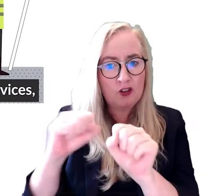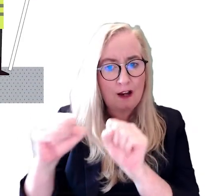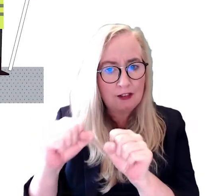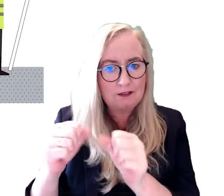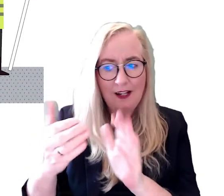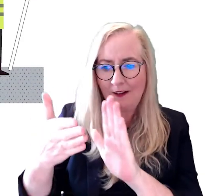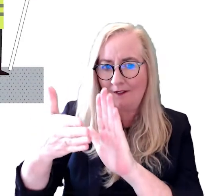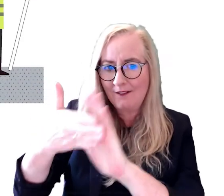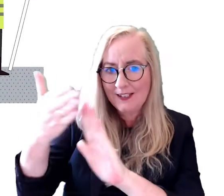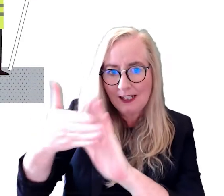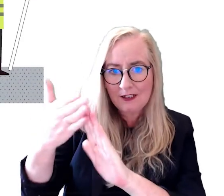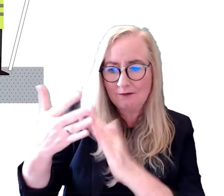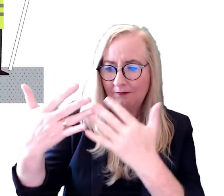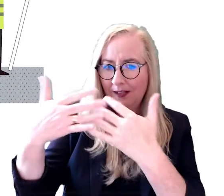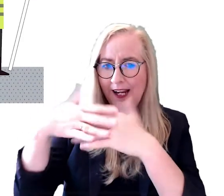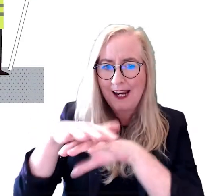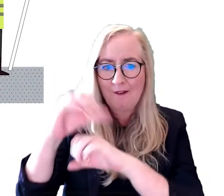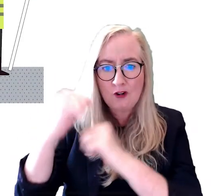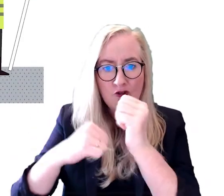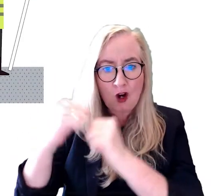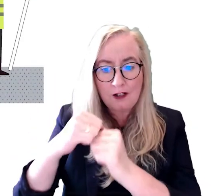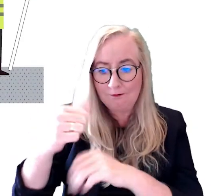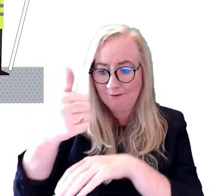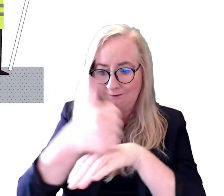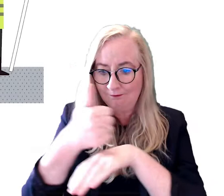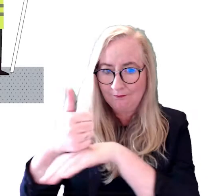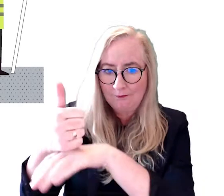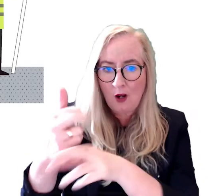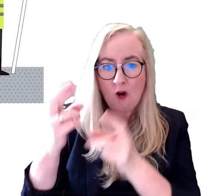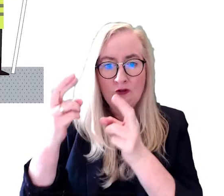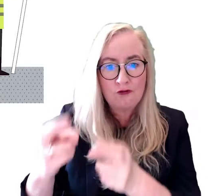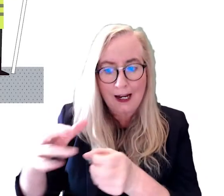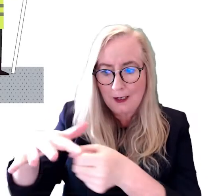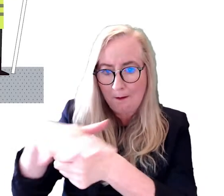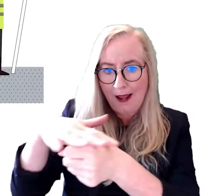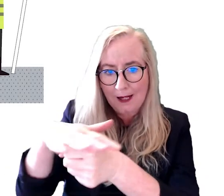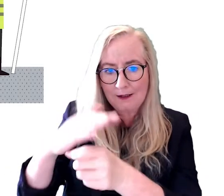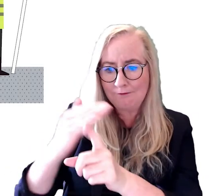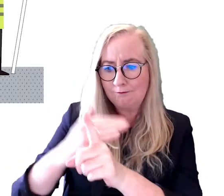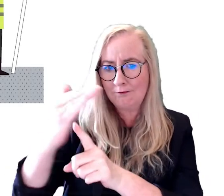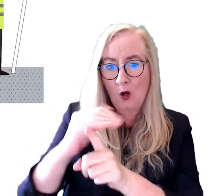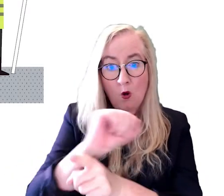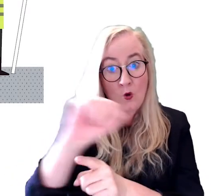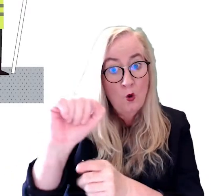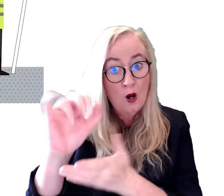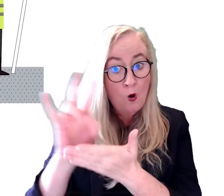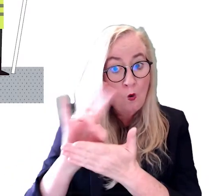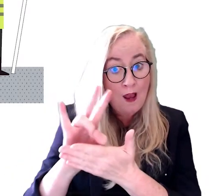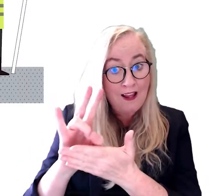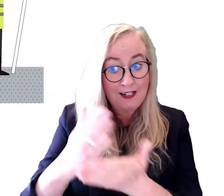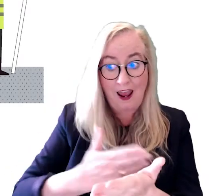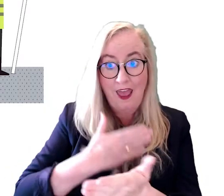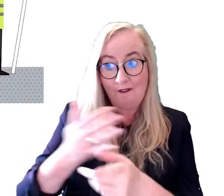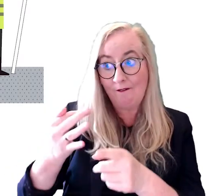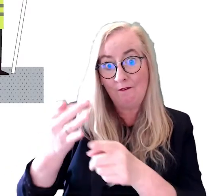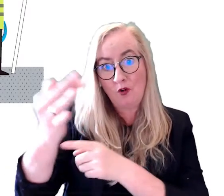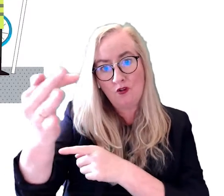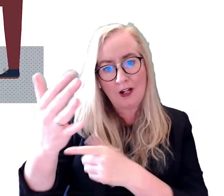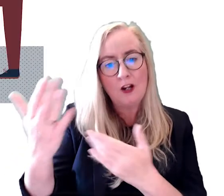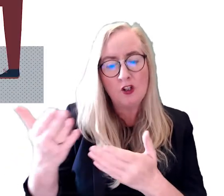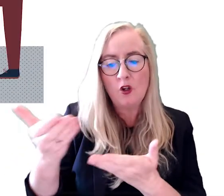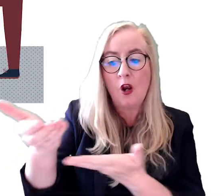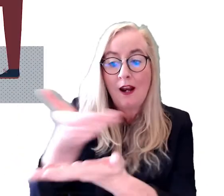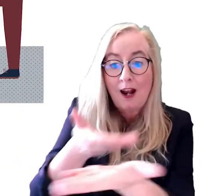services, facilities and infrastructure located in the right places to enhance your quality of life into the future.